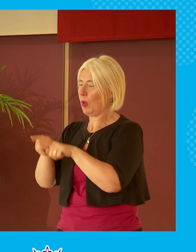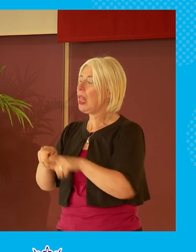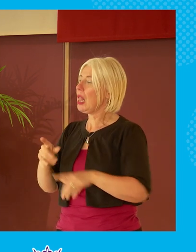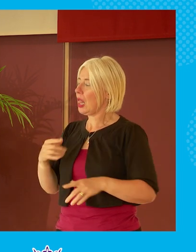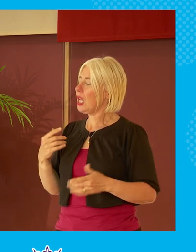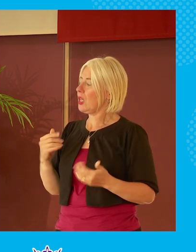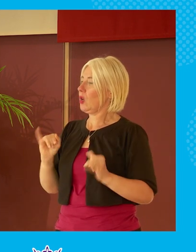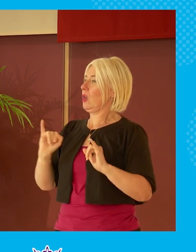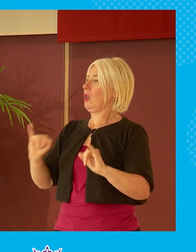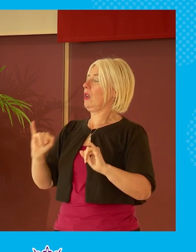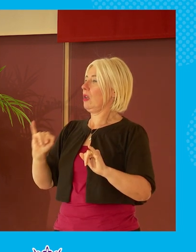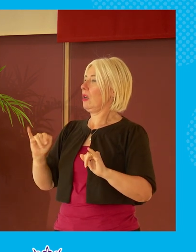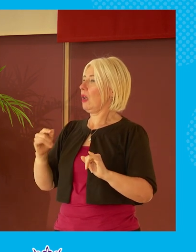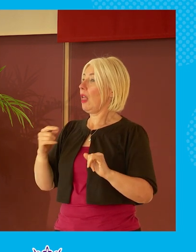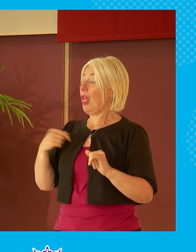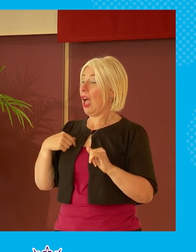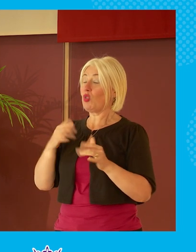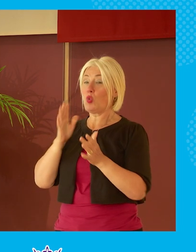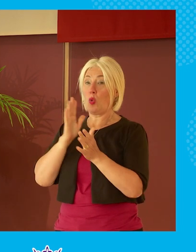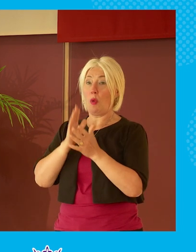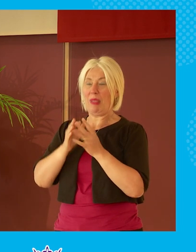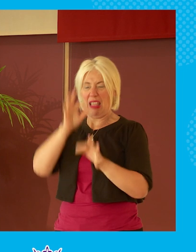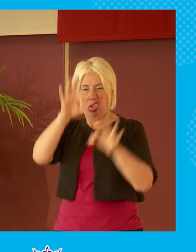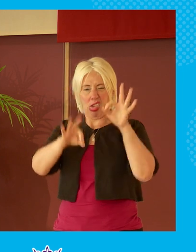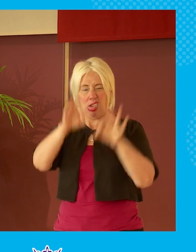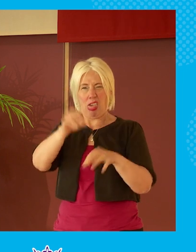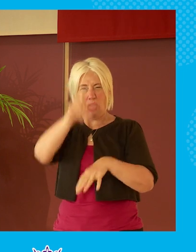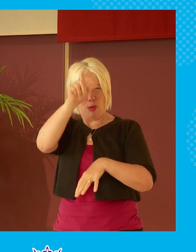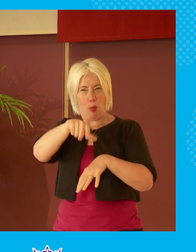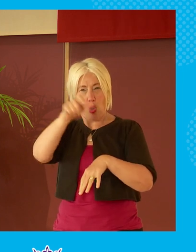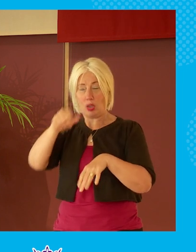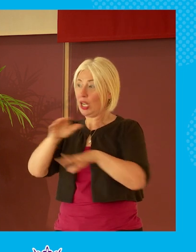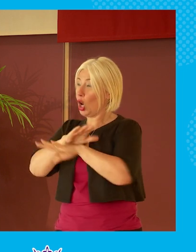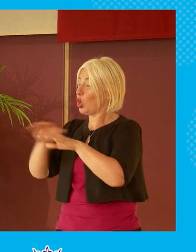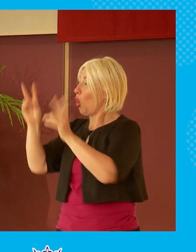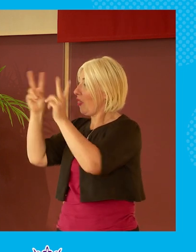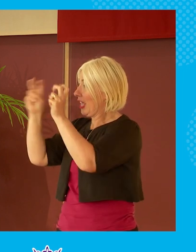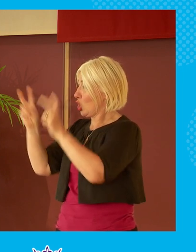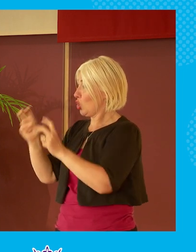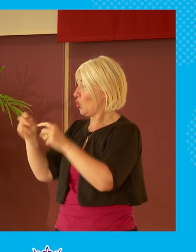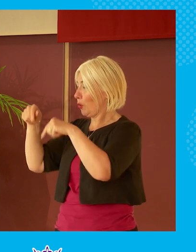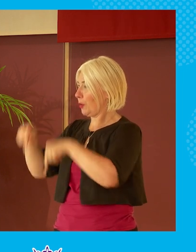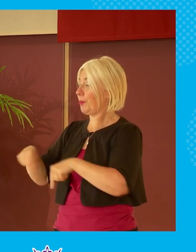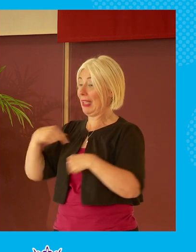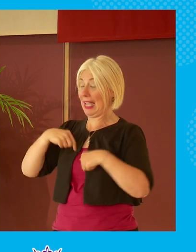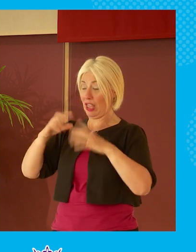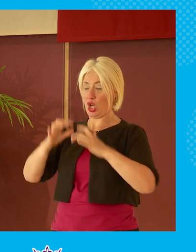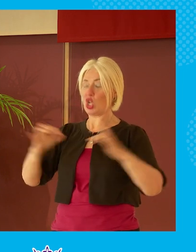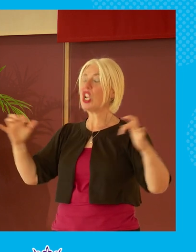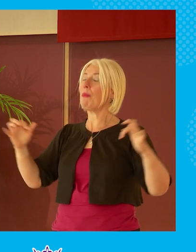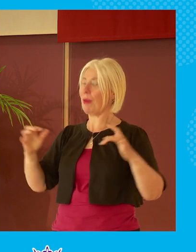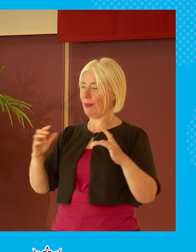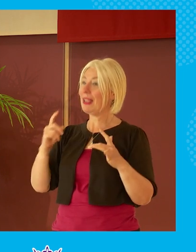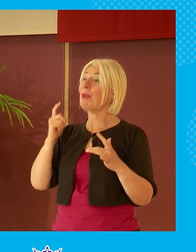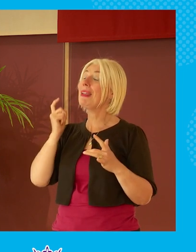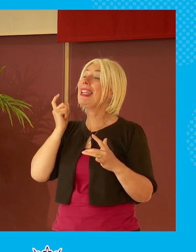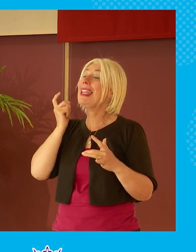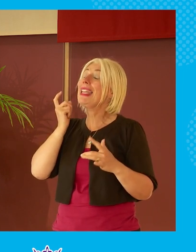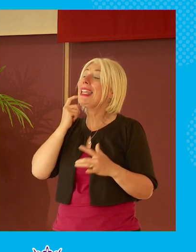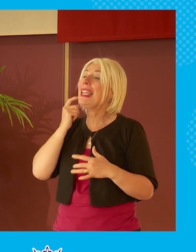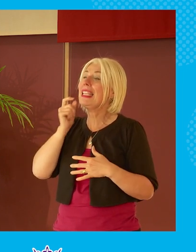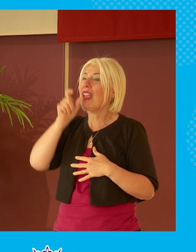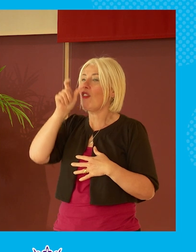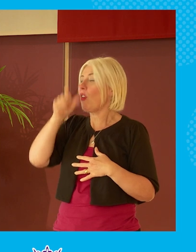me in terms of playing the man and not the ball in the debate within the chamber it is relatively easy for somebody who's not